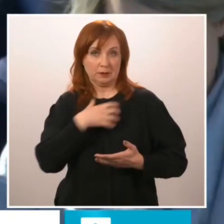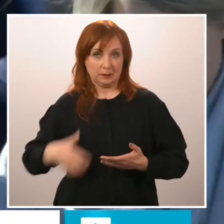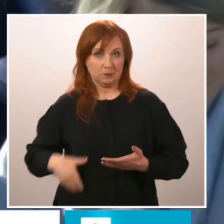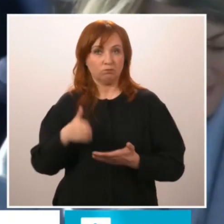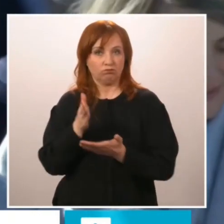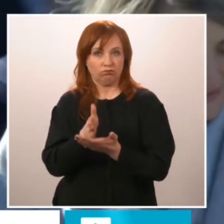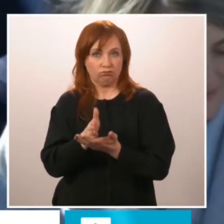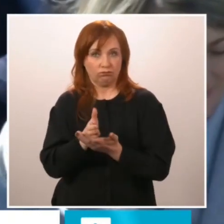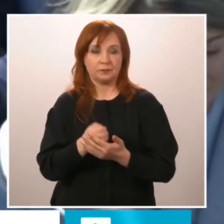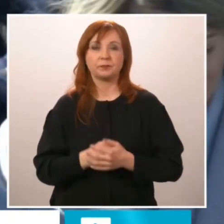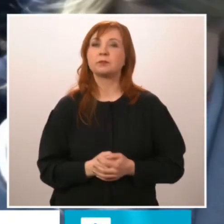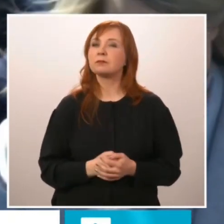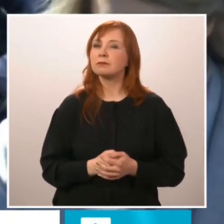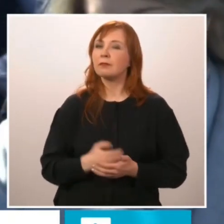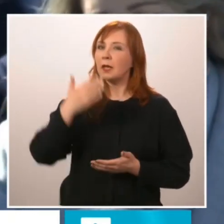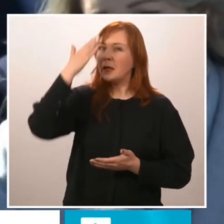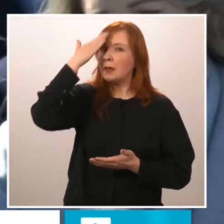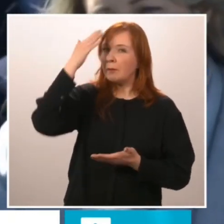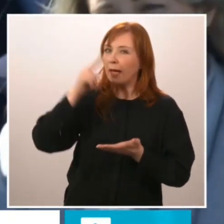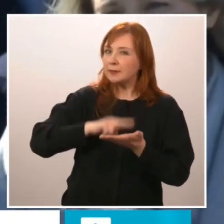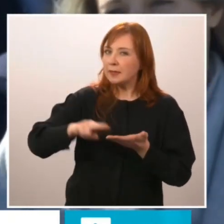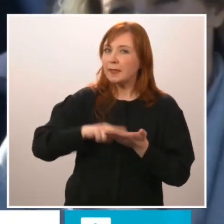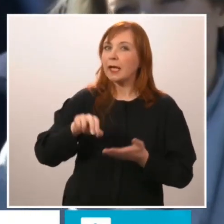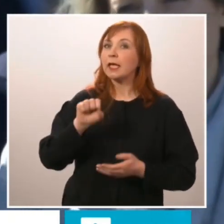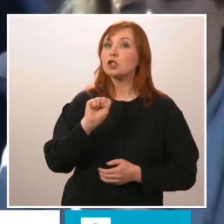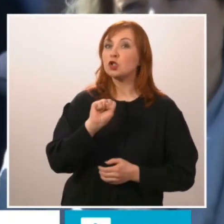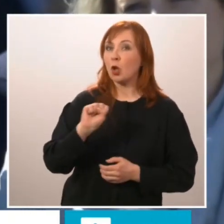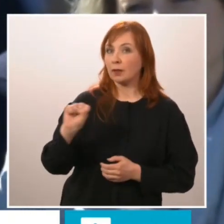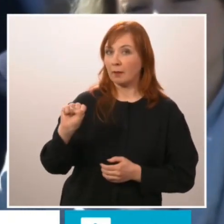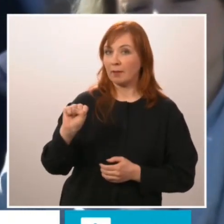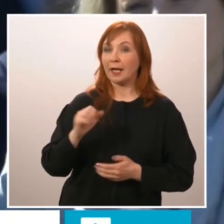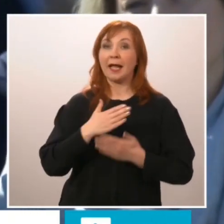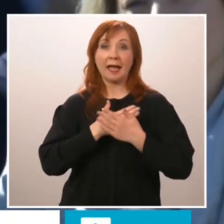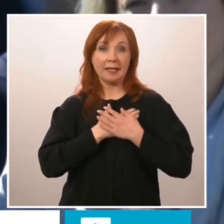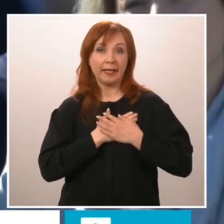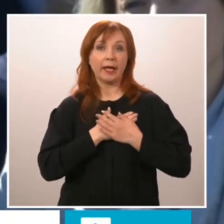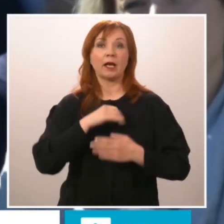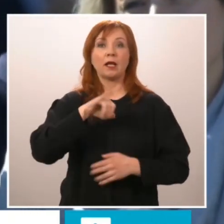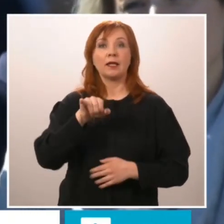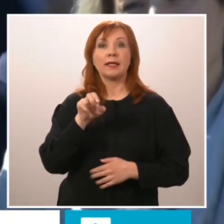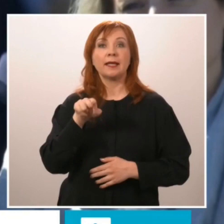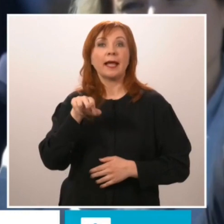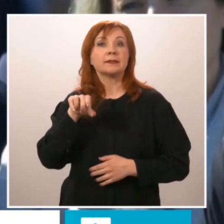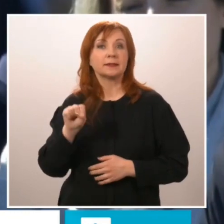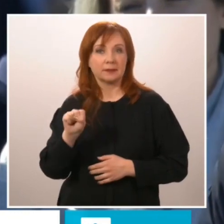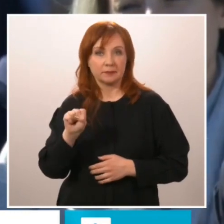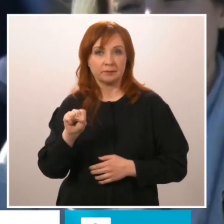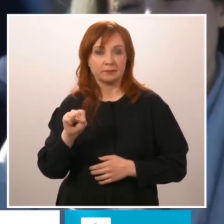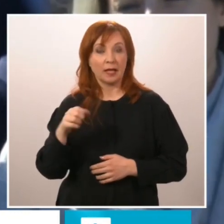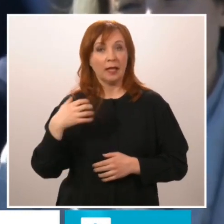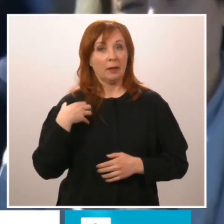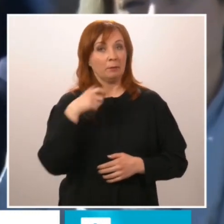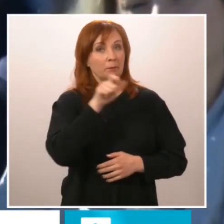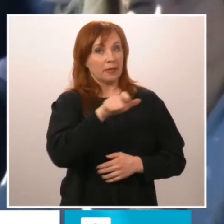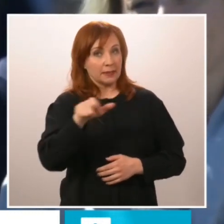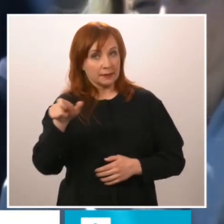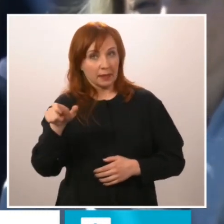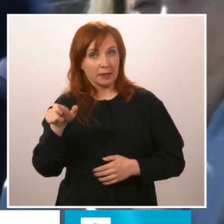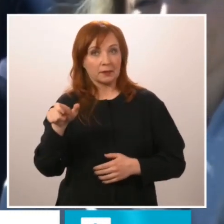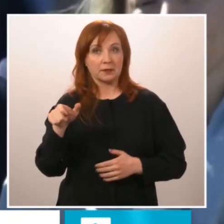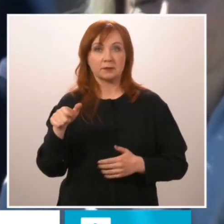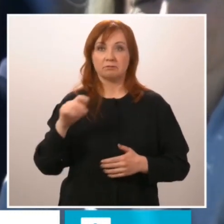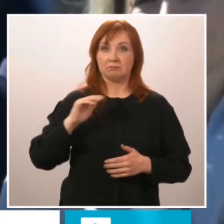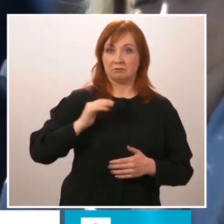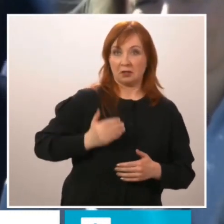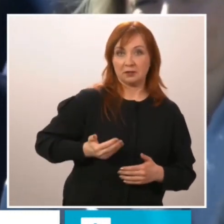Secretary General Stoltenberg, dear Jens, ministers, excellencies, ladies